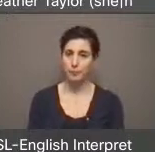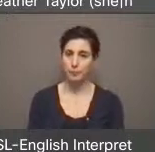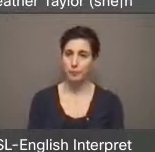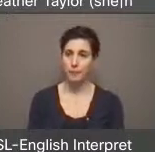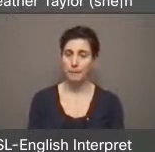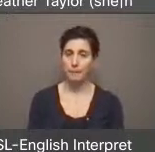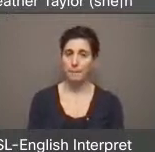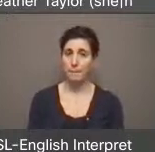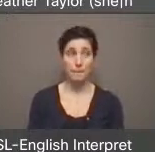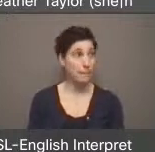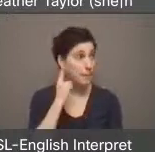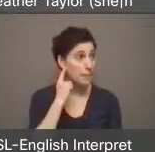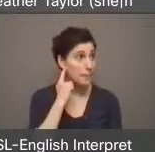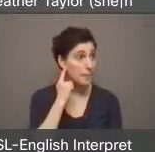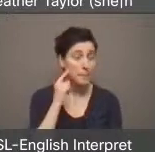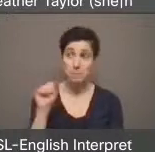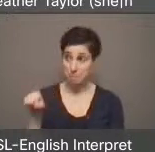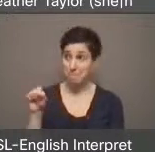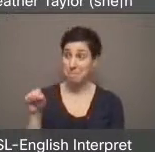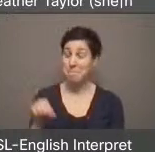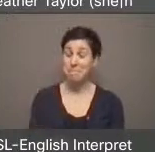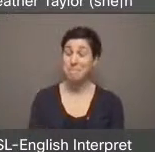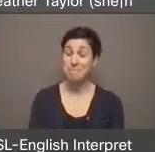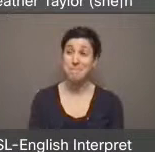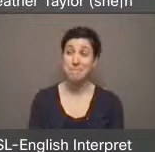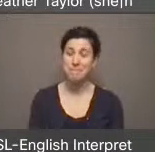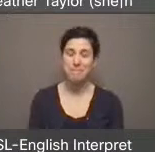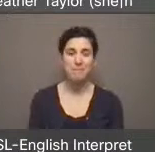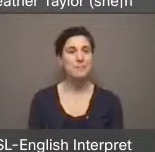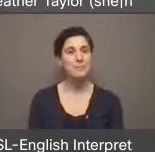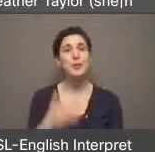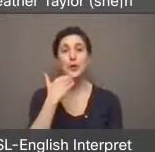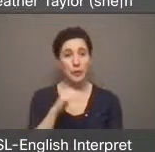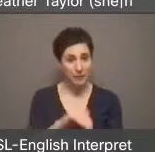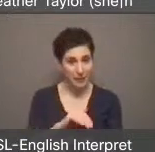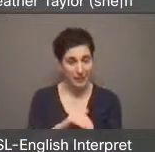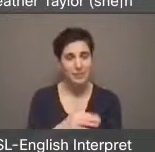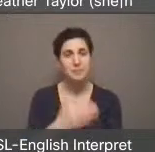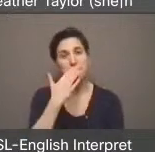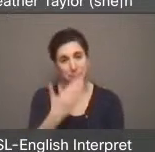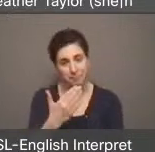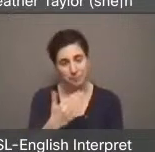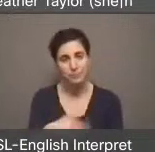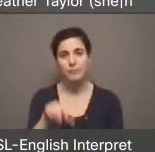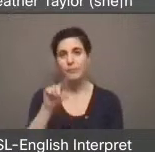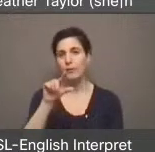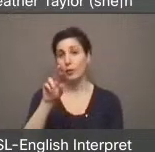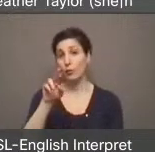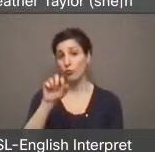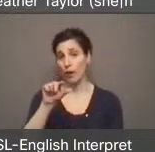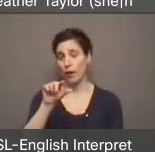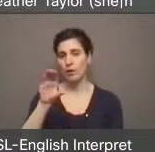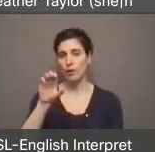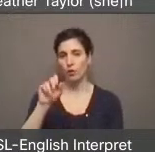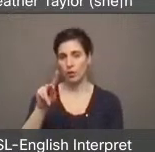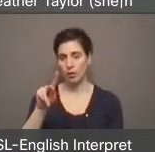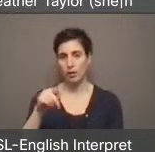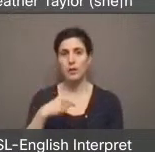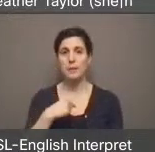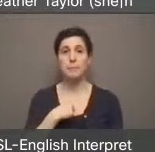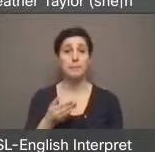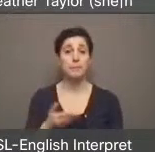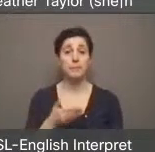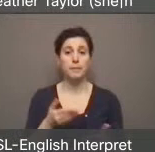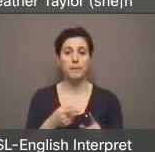Can you hear me? We can hear you. Yep. Go ahead. Good evening. Thank you. My name is Greg cook. I'm speaking on behalf of.